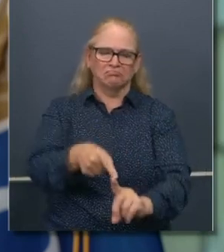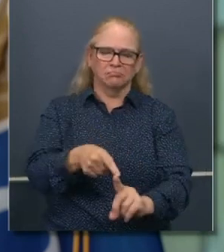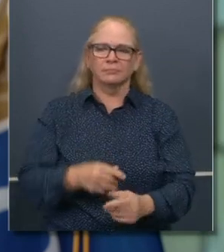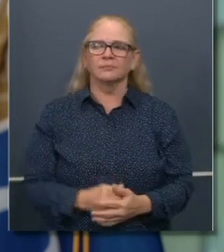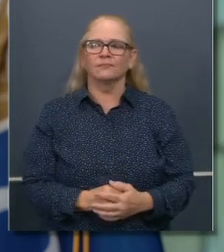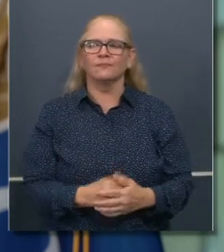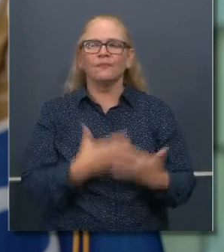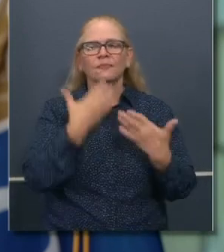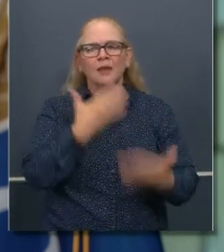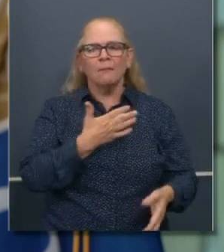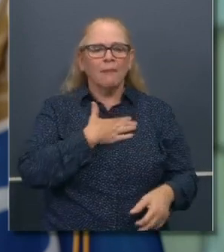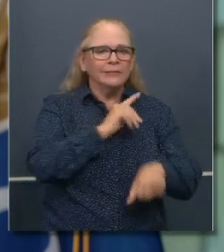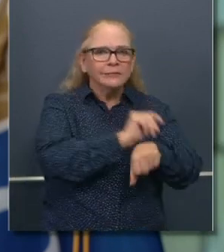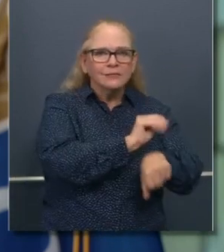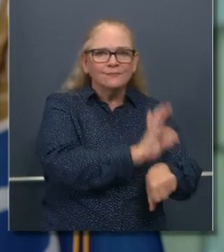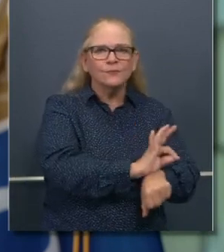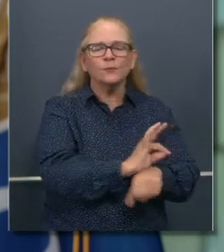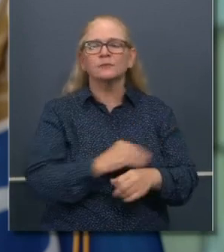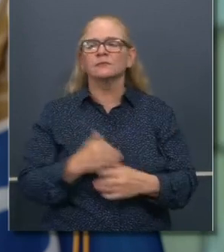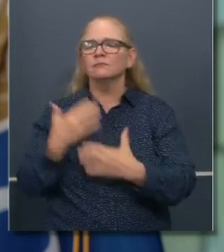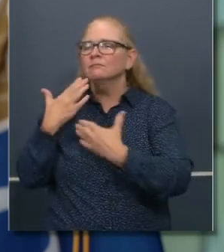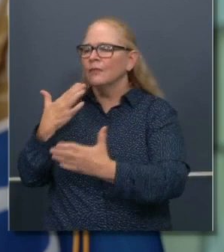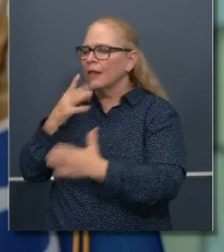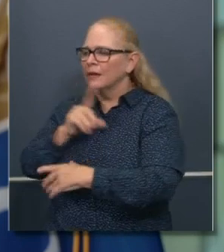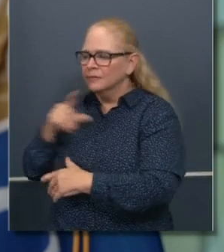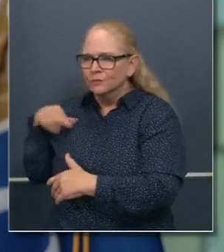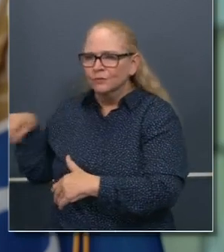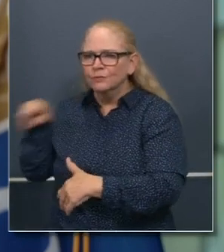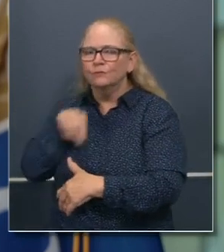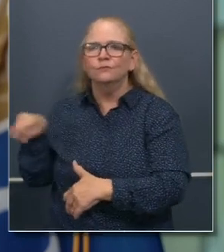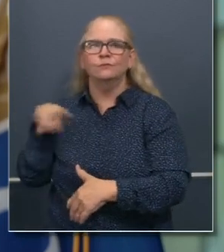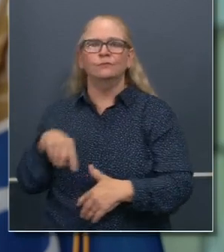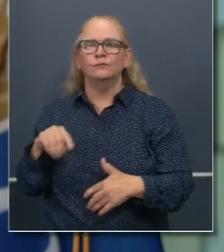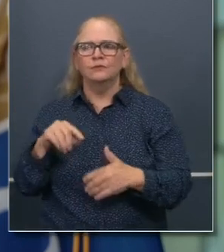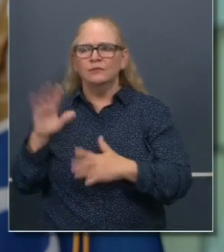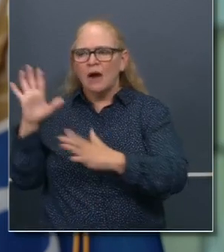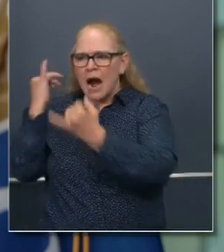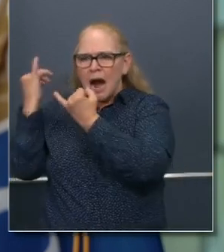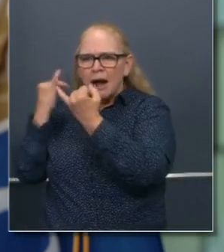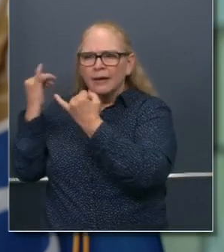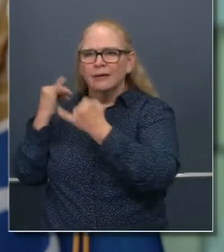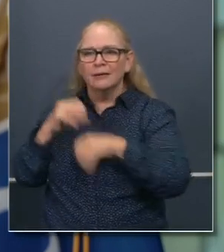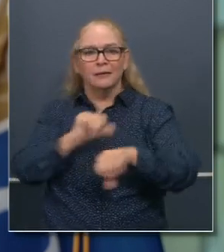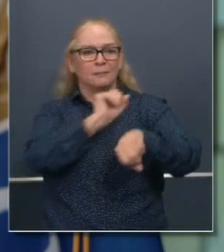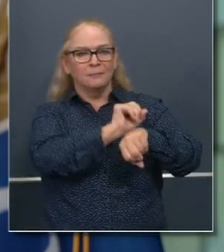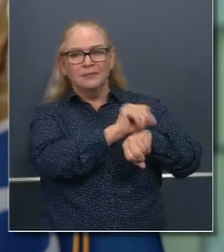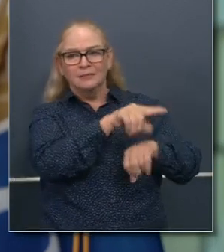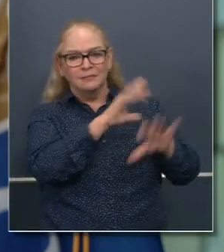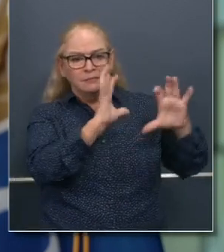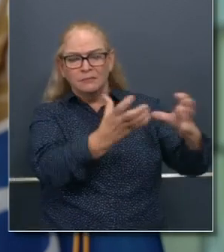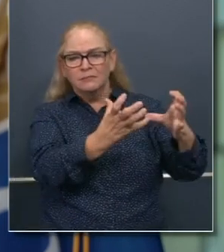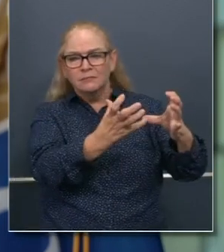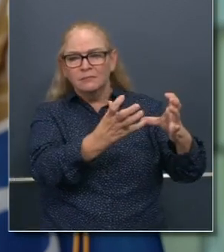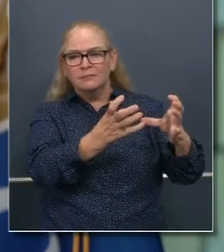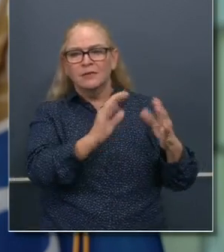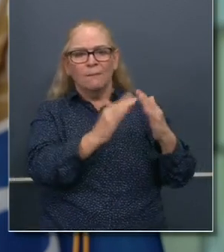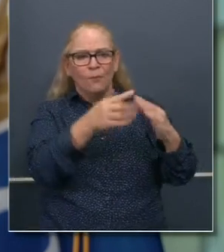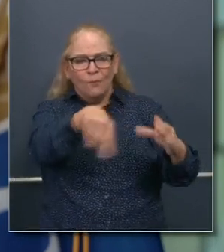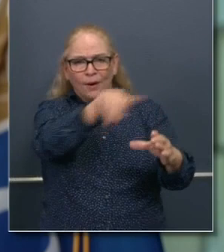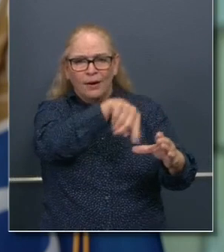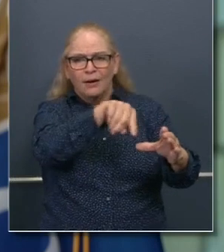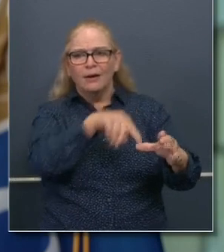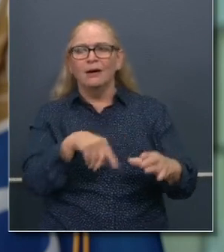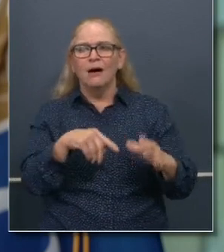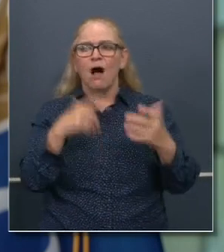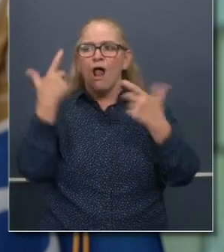force. Thank everybody in the legislature for all of their ideas and the business community for their ideas and cities large and small all